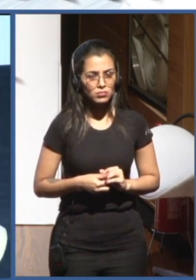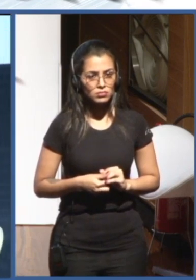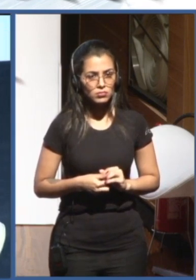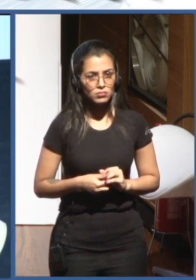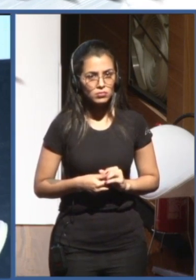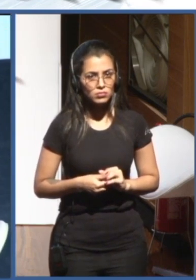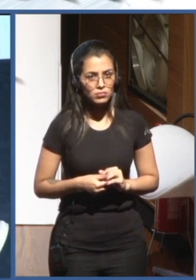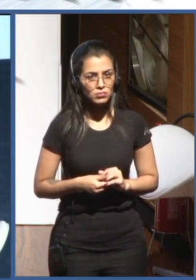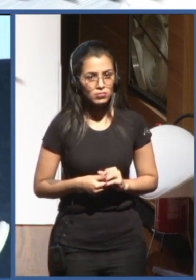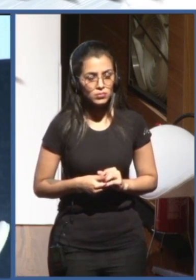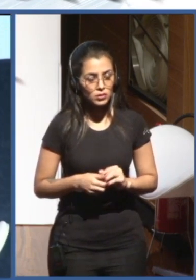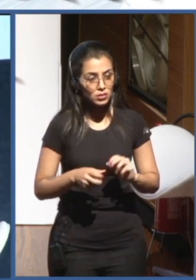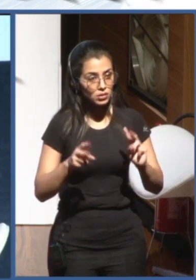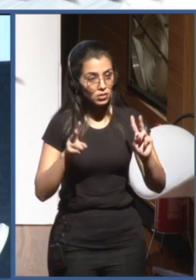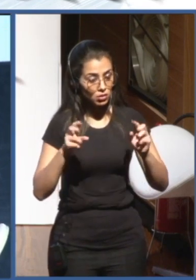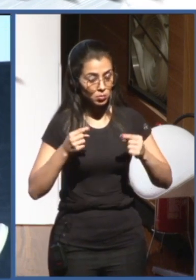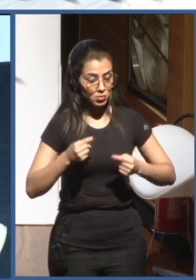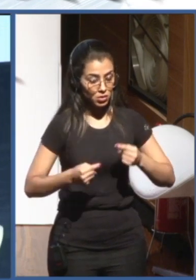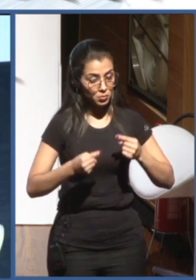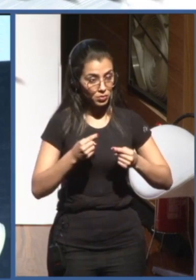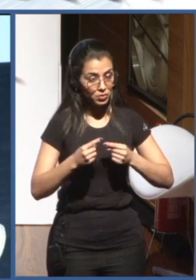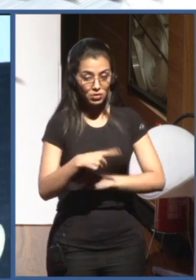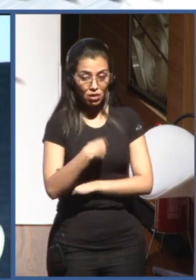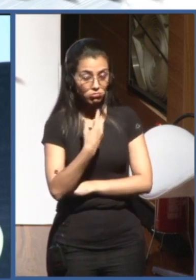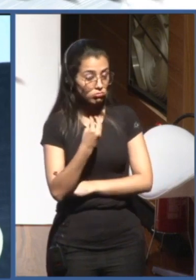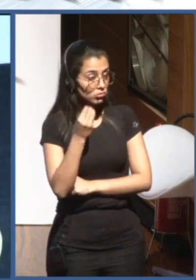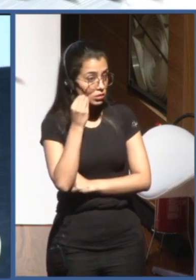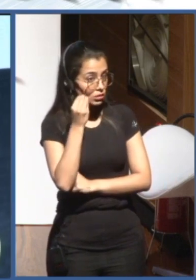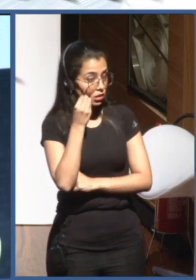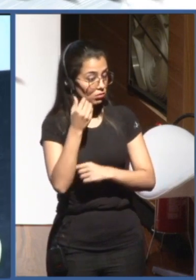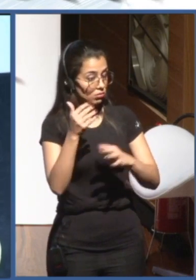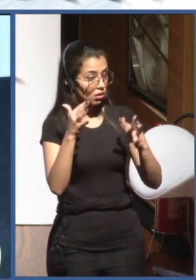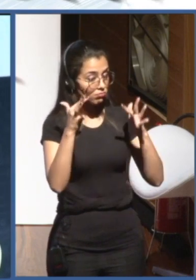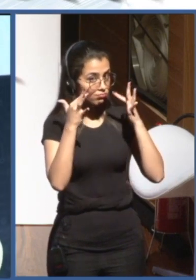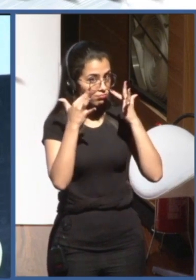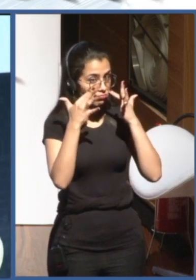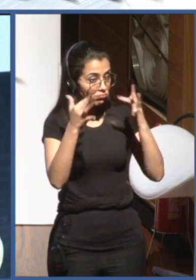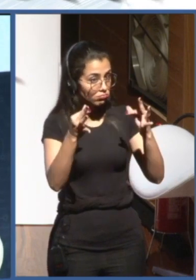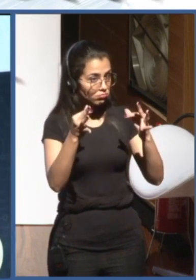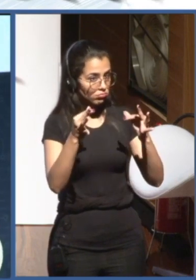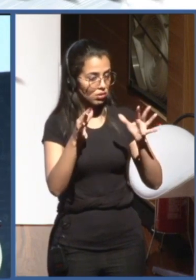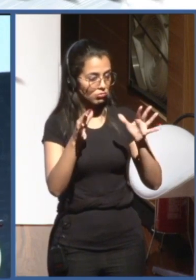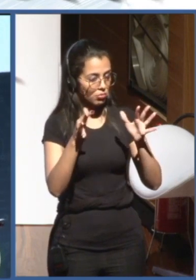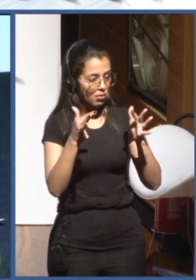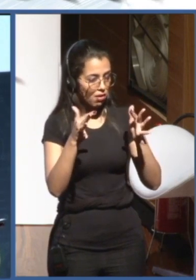Thank you very much. Thank you, Yes. Thank you,